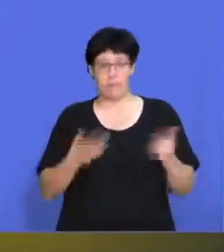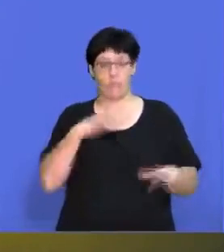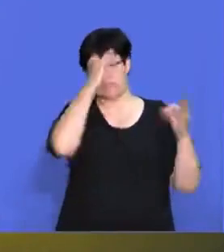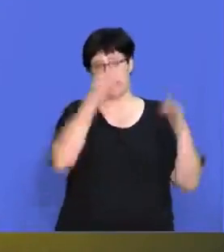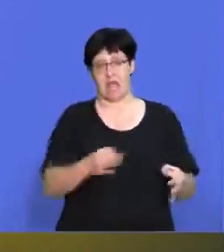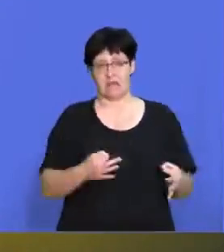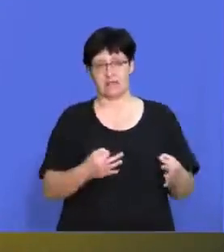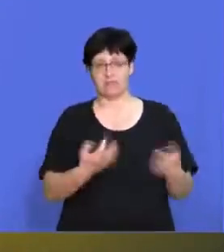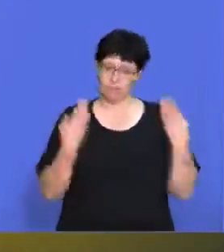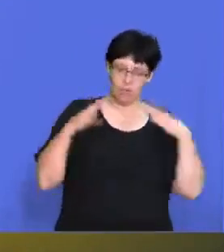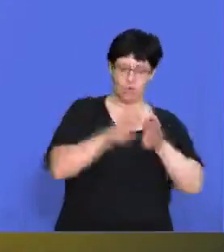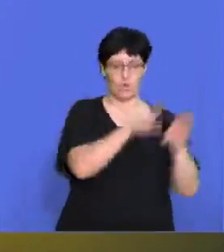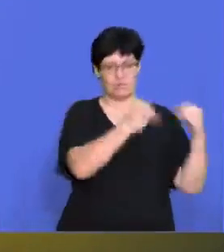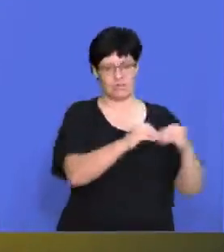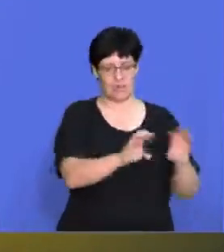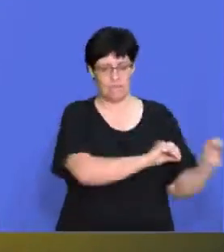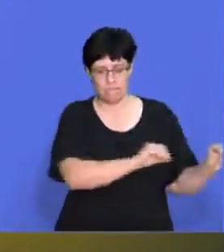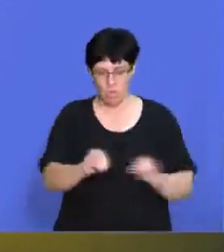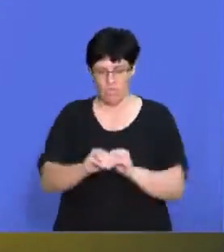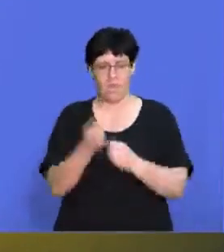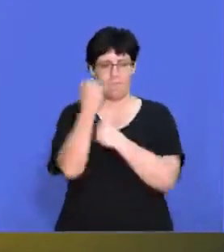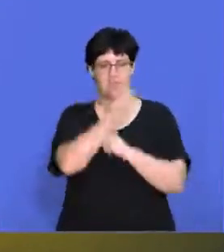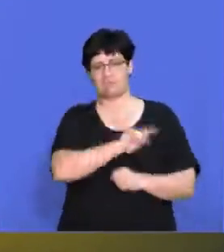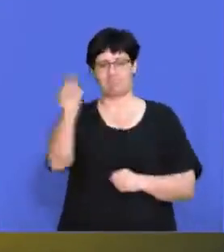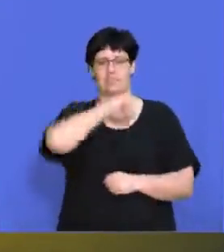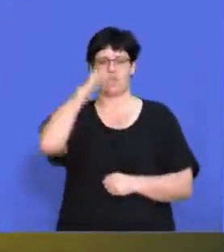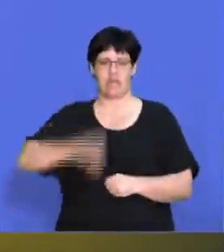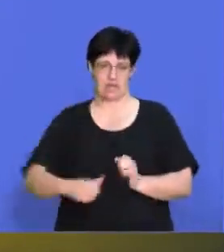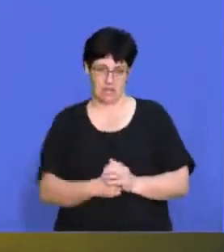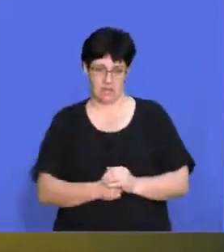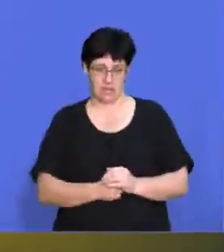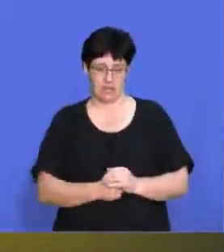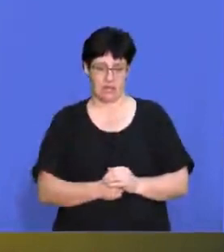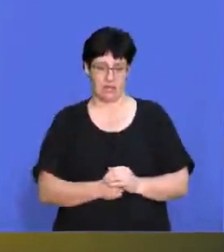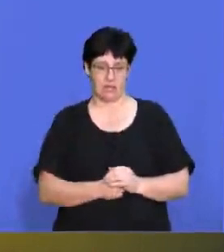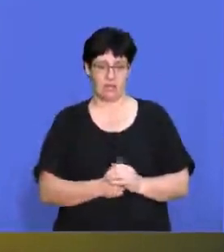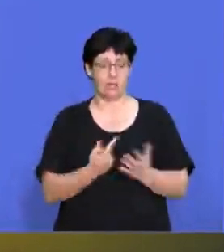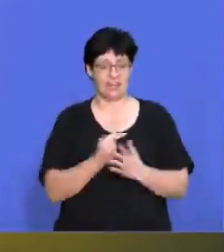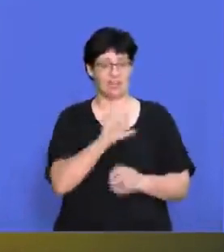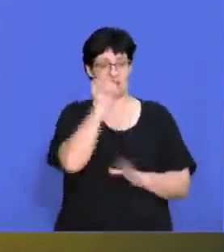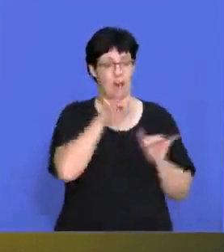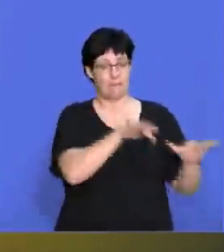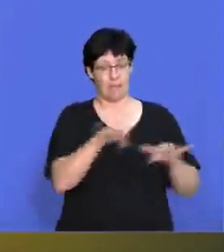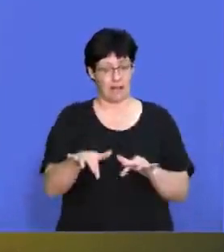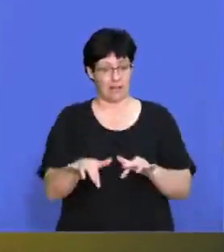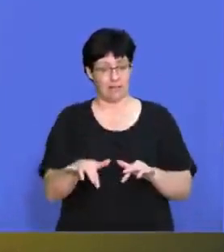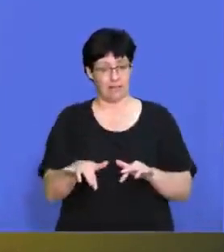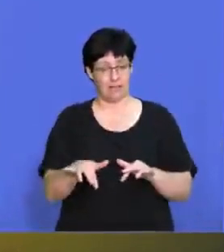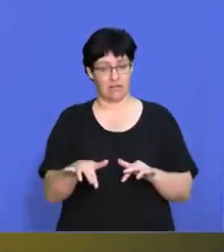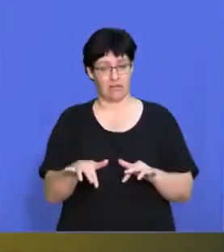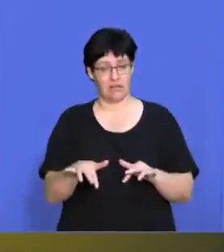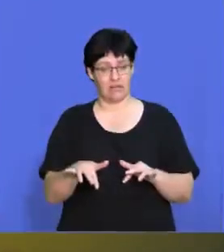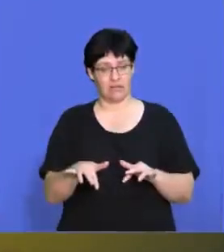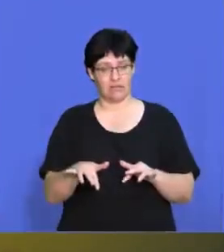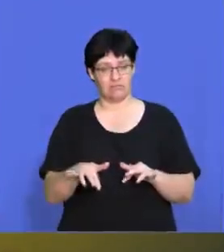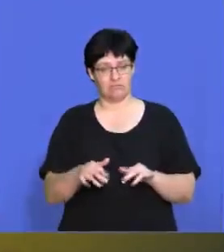if we decide to close our business and move all of our manufacturing to China? Is the South African public going to